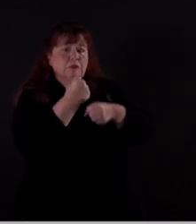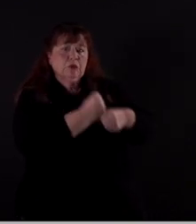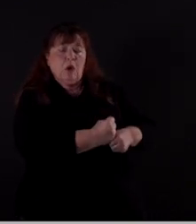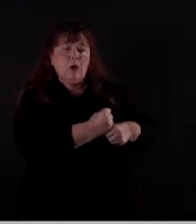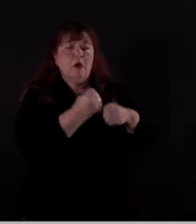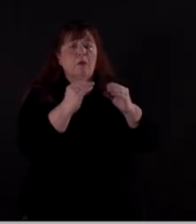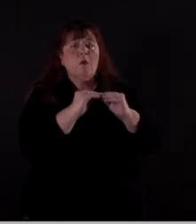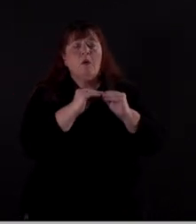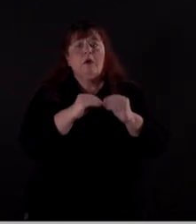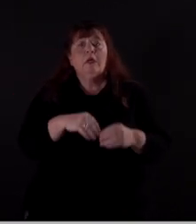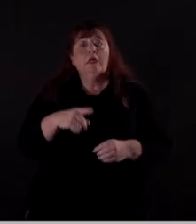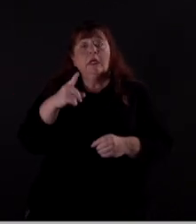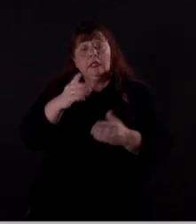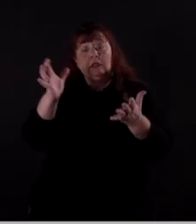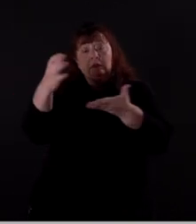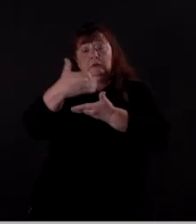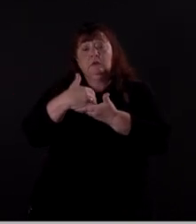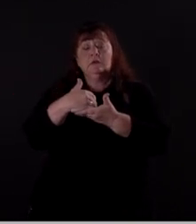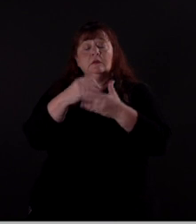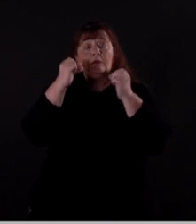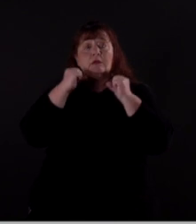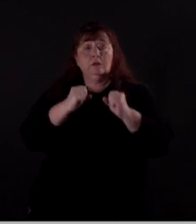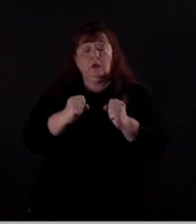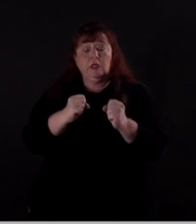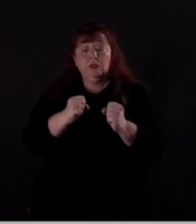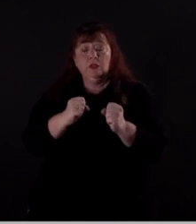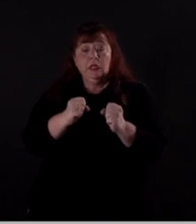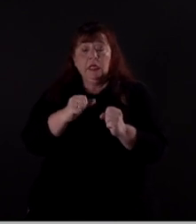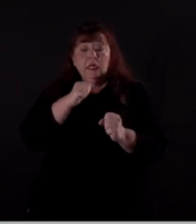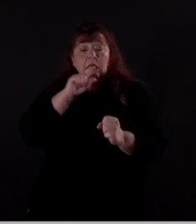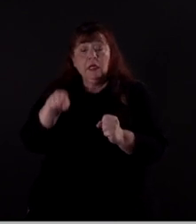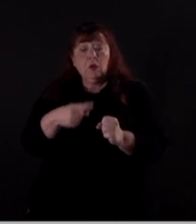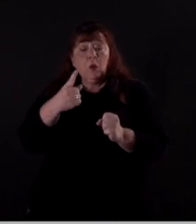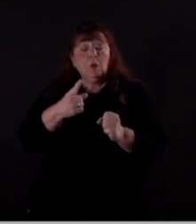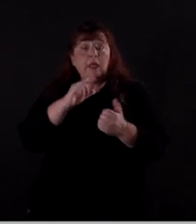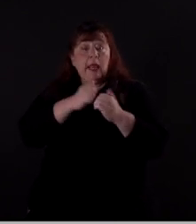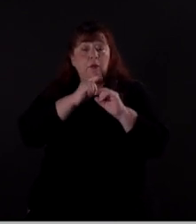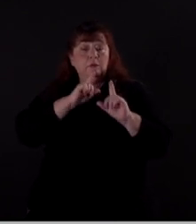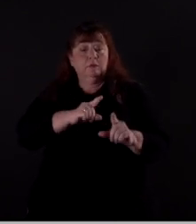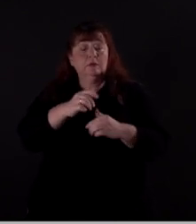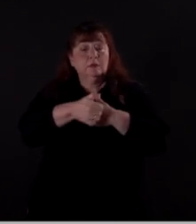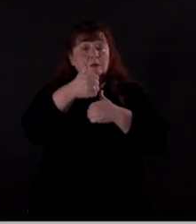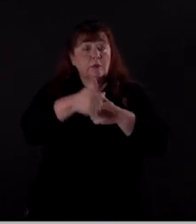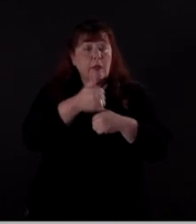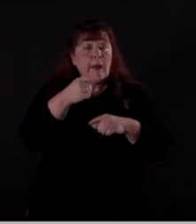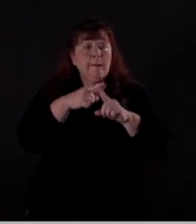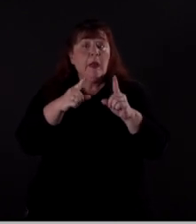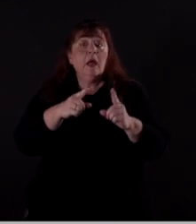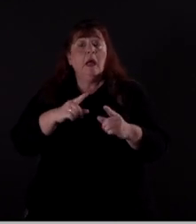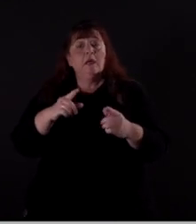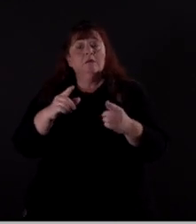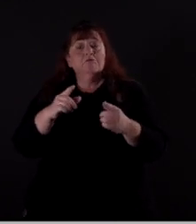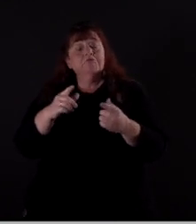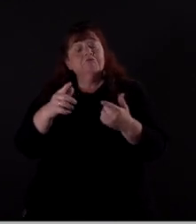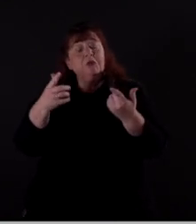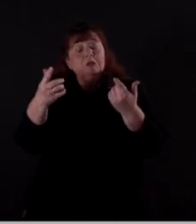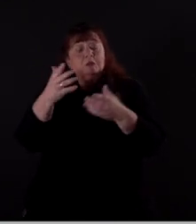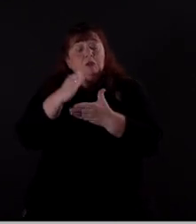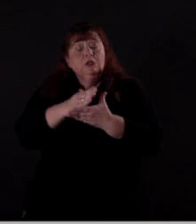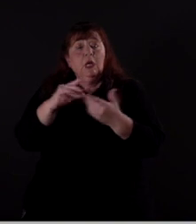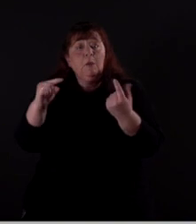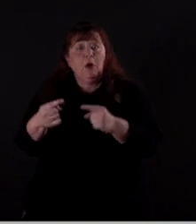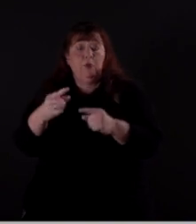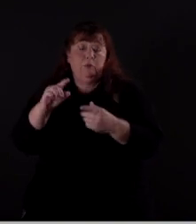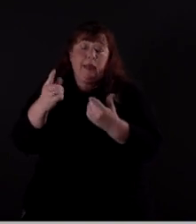This collective strategy to preparedness encourages not only an effective means of responding to threats, but may prevent harm from occurring in the first